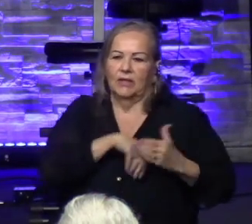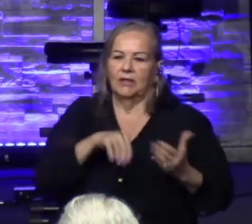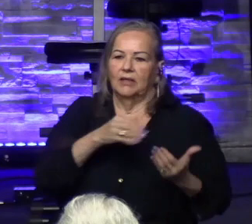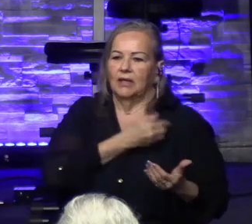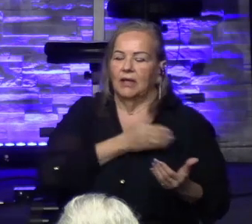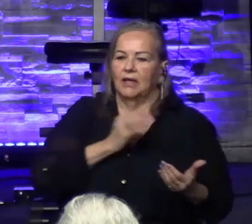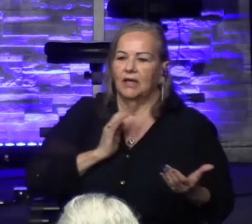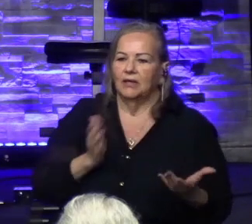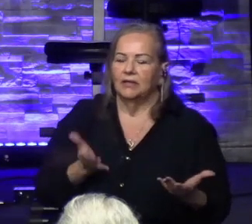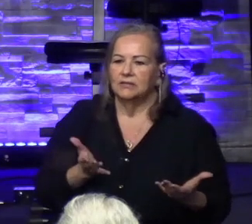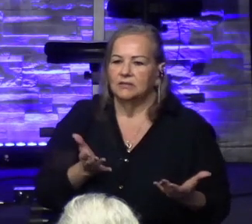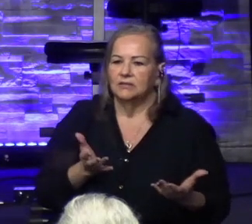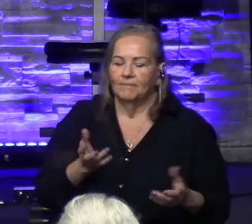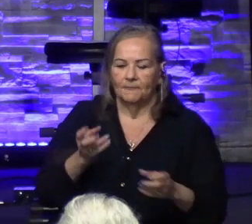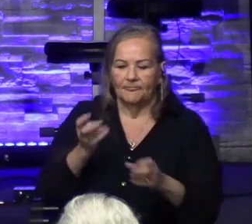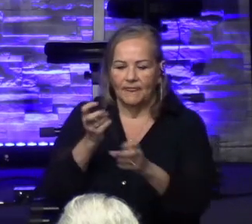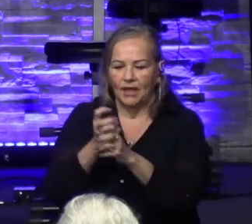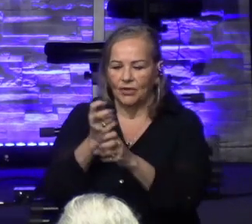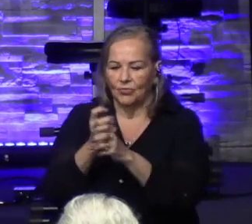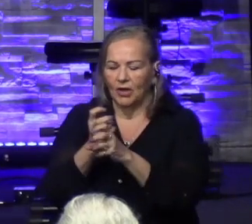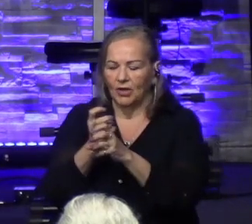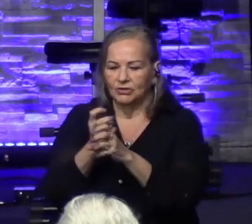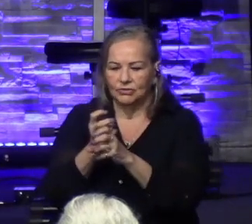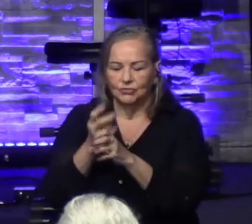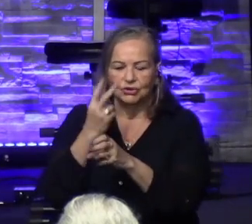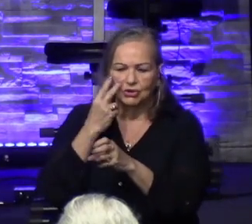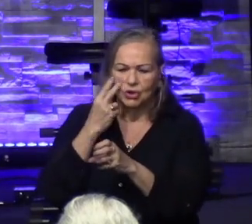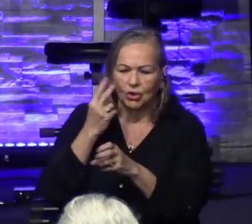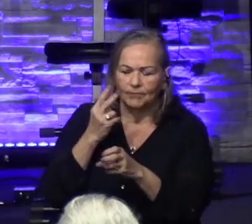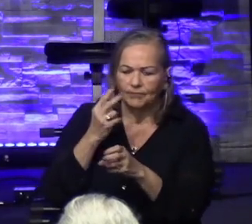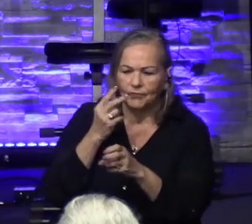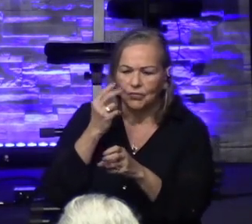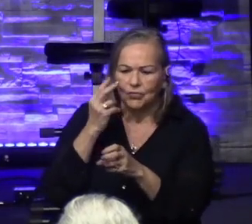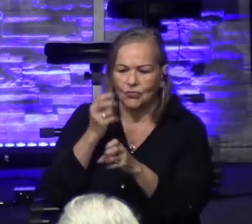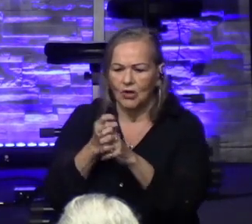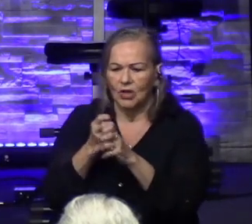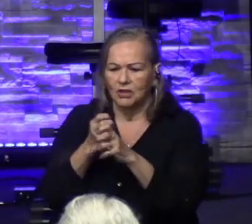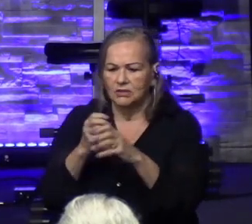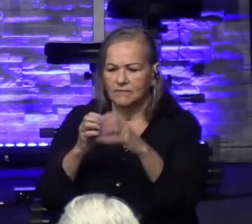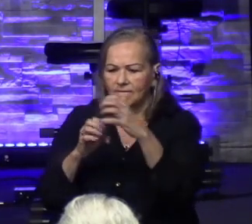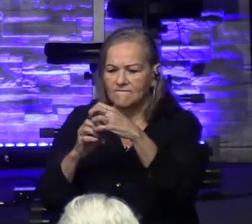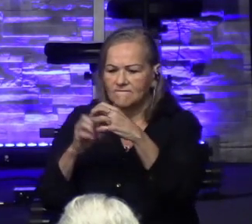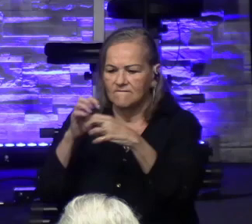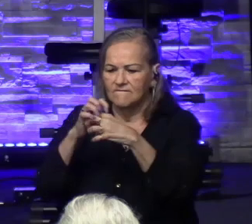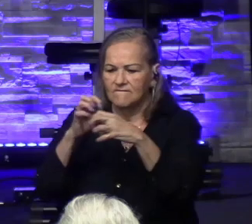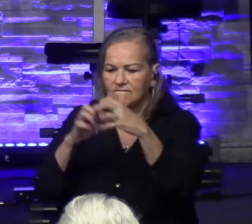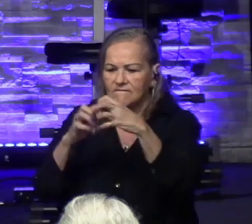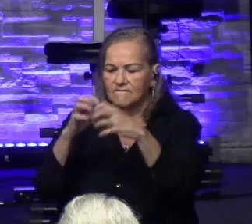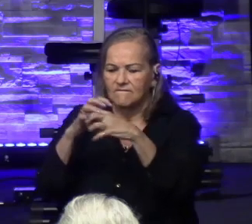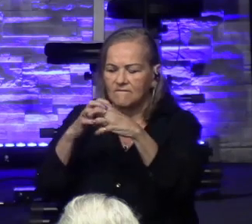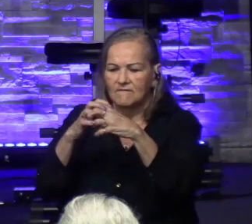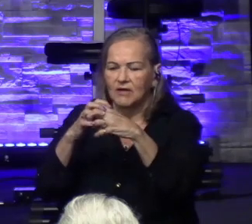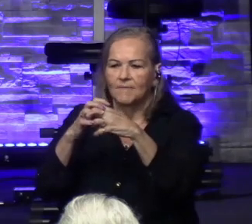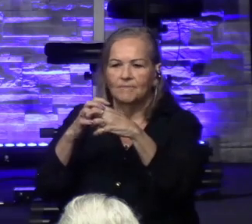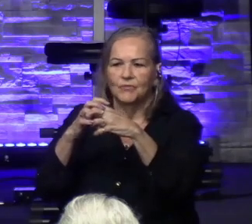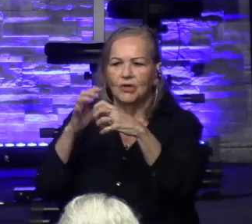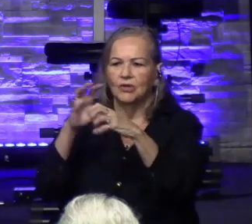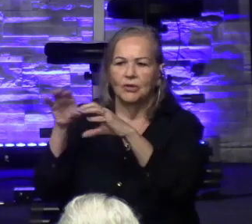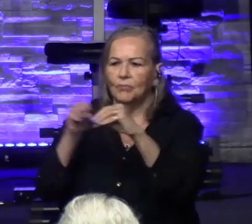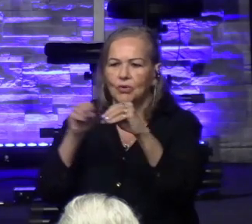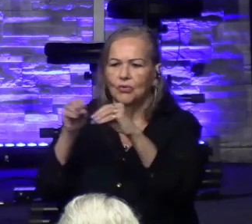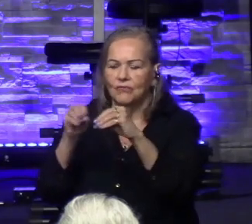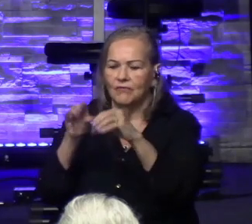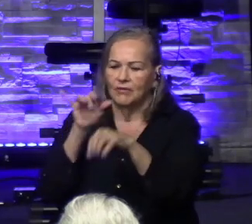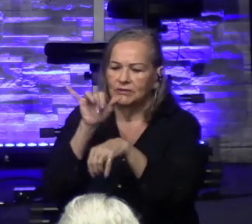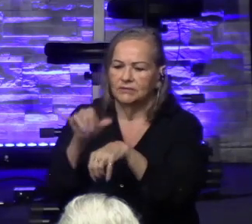we were at a place where rocks were stacked on top of each other and they were fixed there. They weren't going to move. For since the